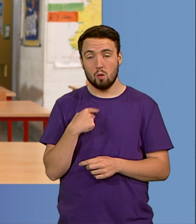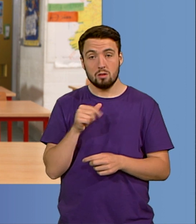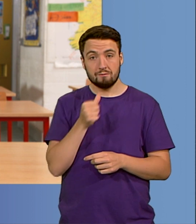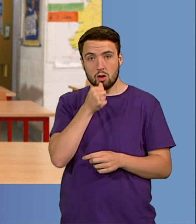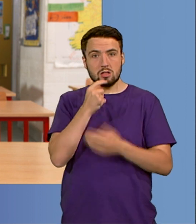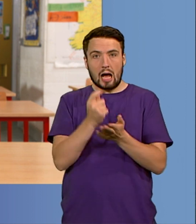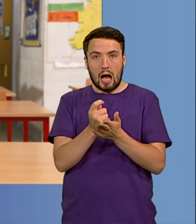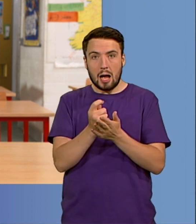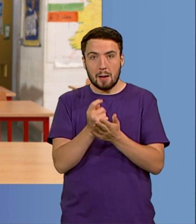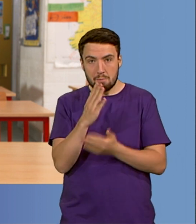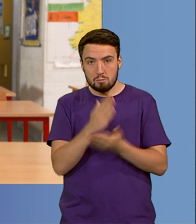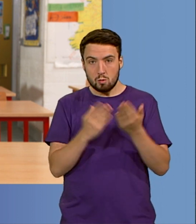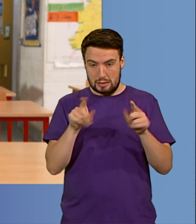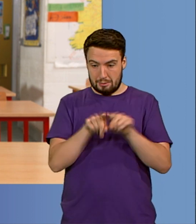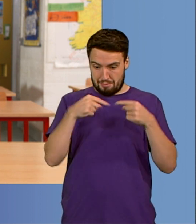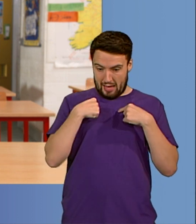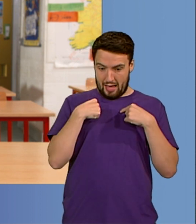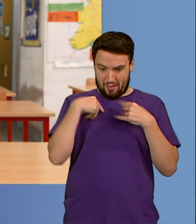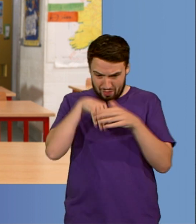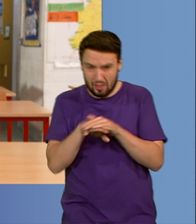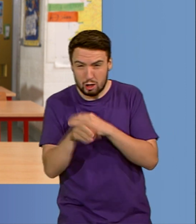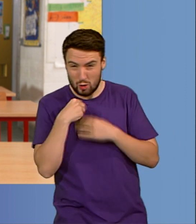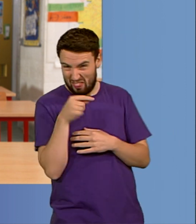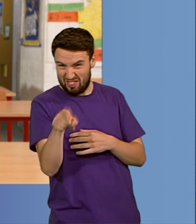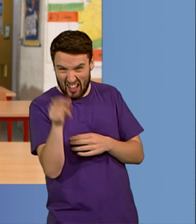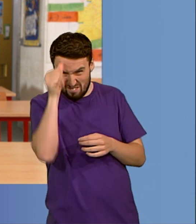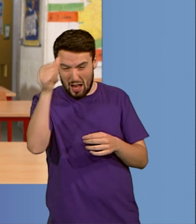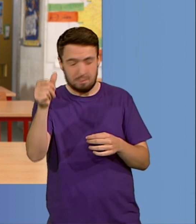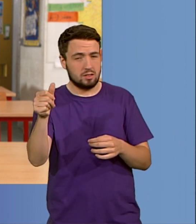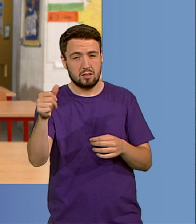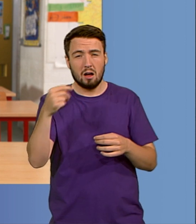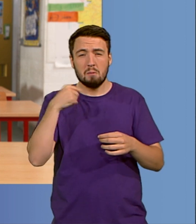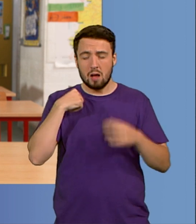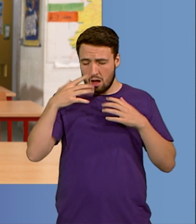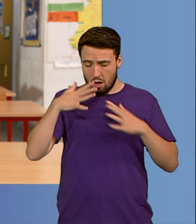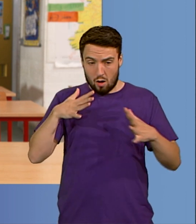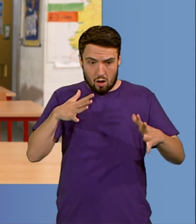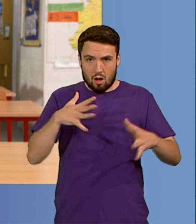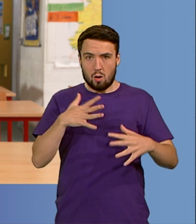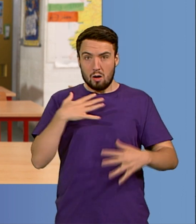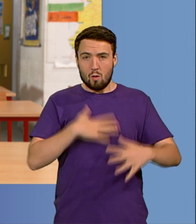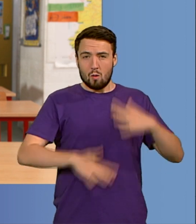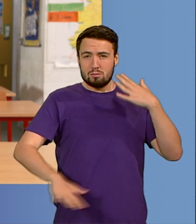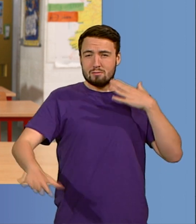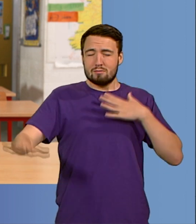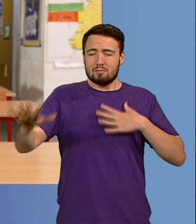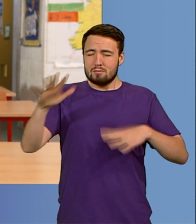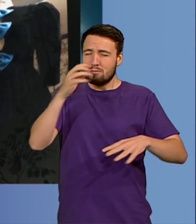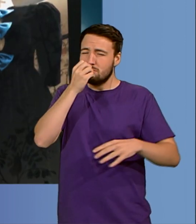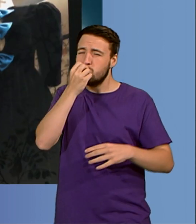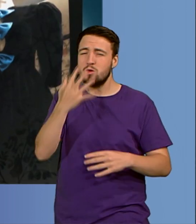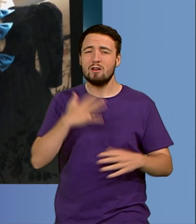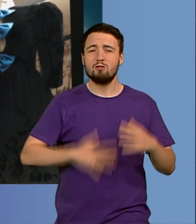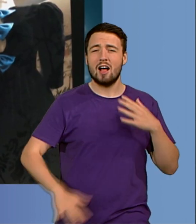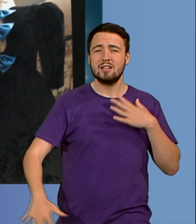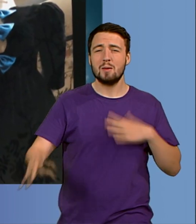go. I wore this amazing dress. It was black velvet with blue satin bows